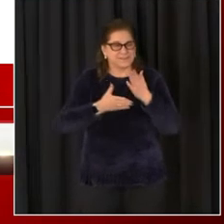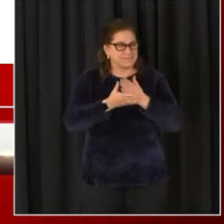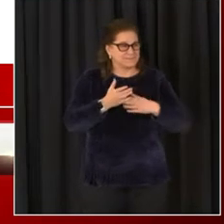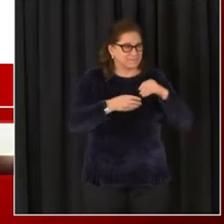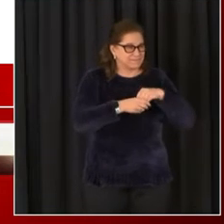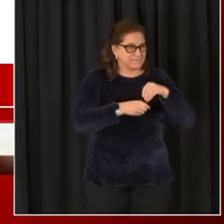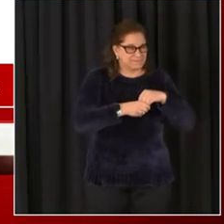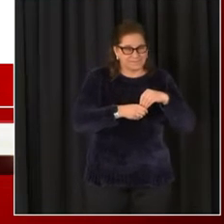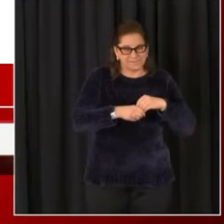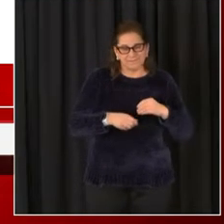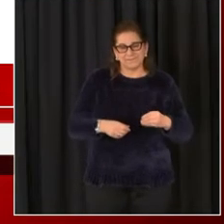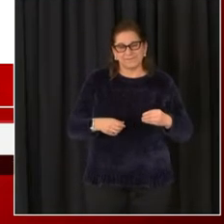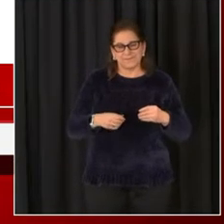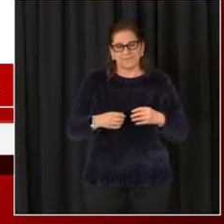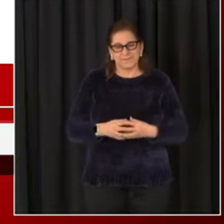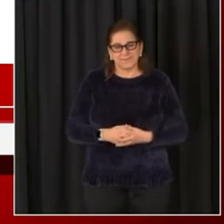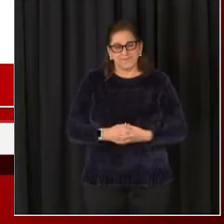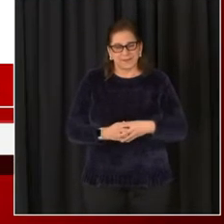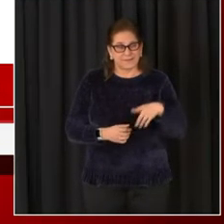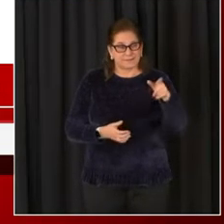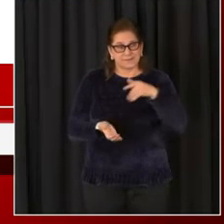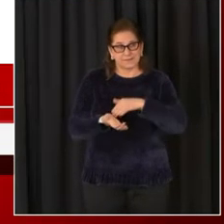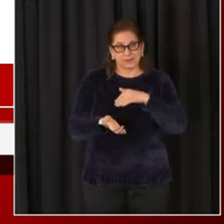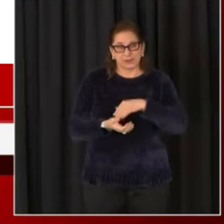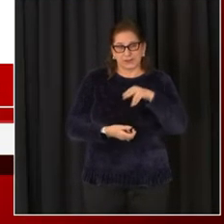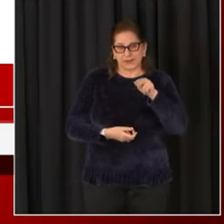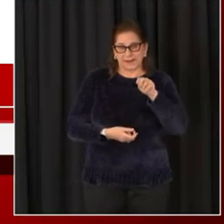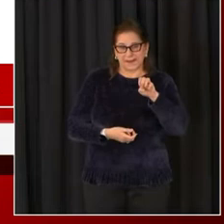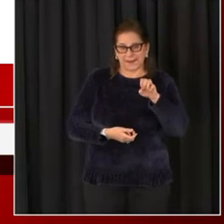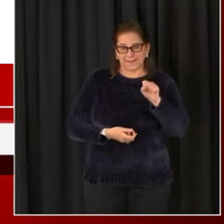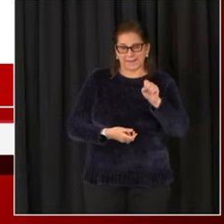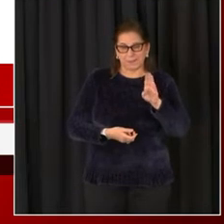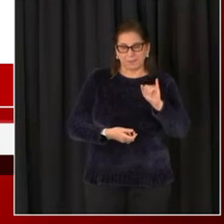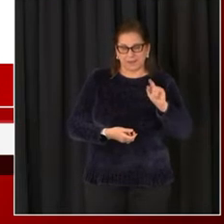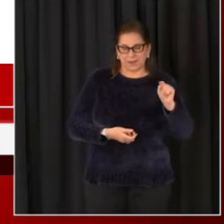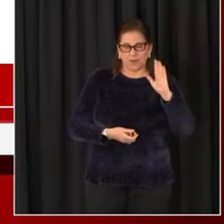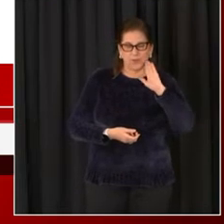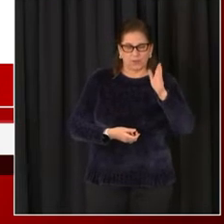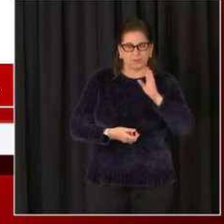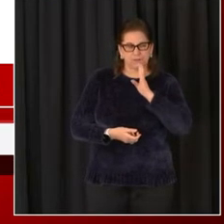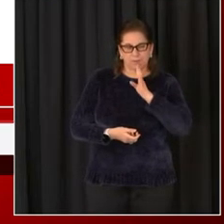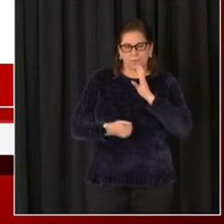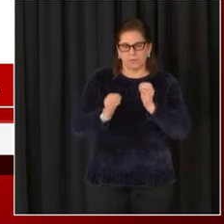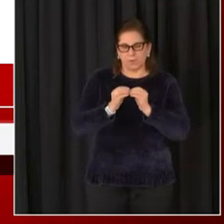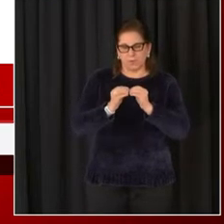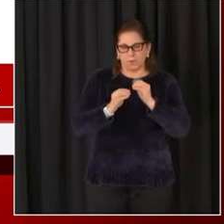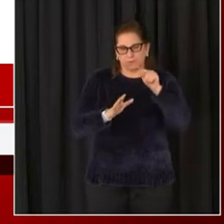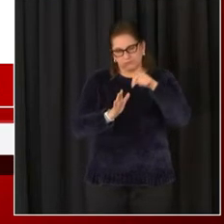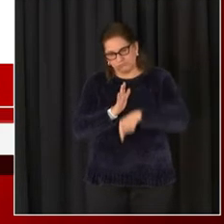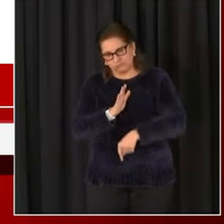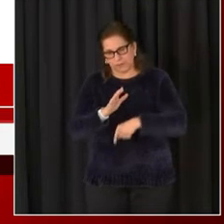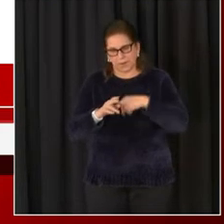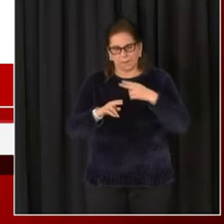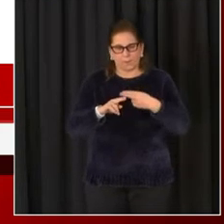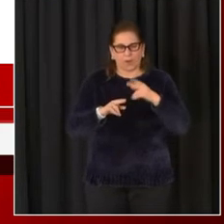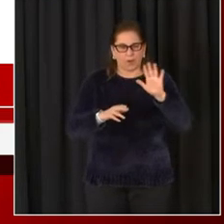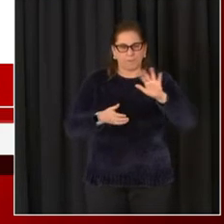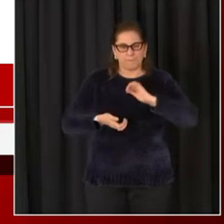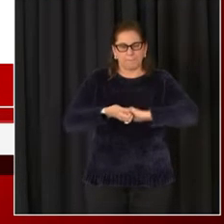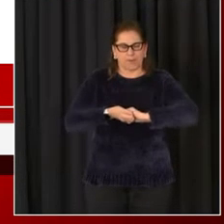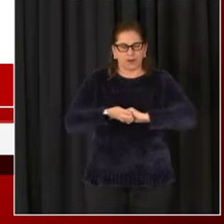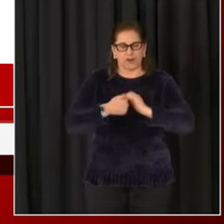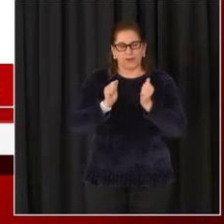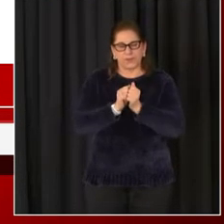Dr. Nesbitt will say a little bit more about a partnership with Sibley Johns Hopkins to